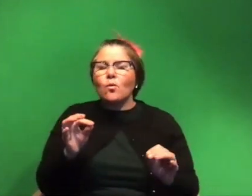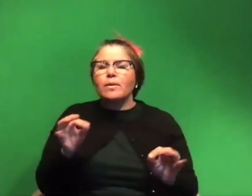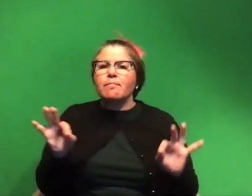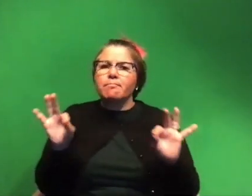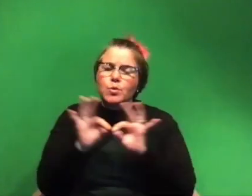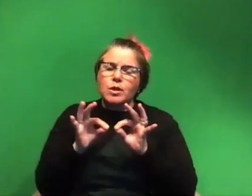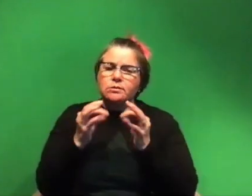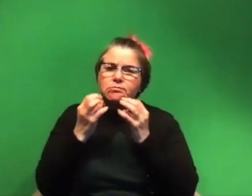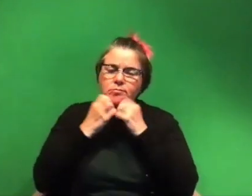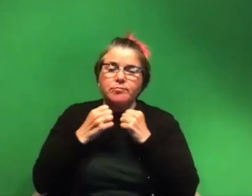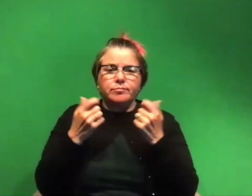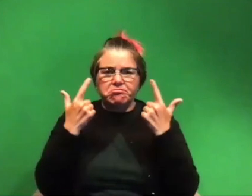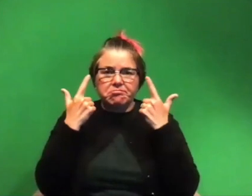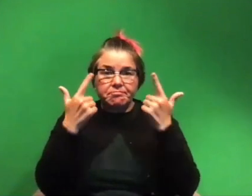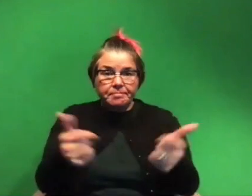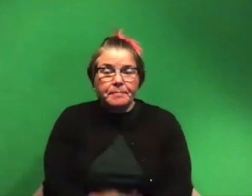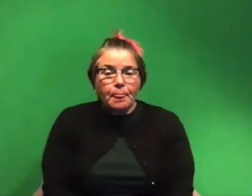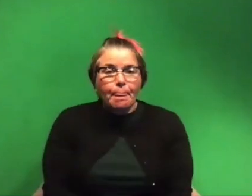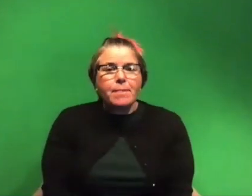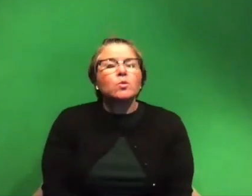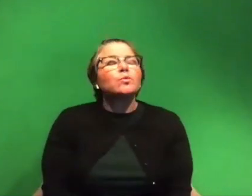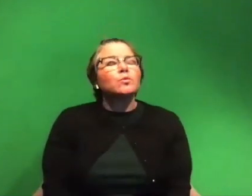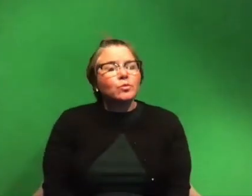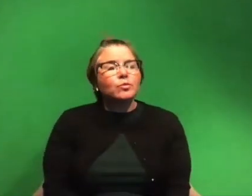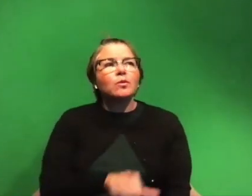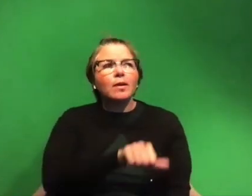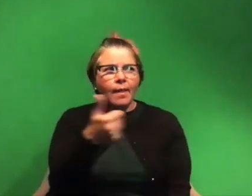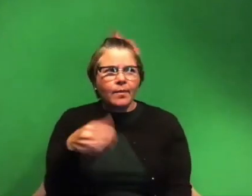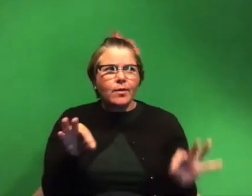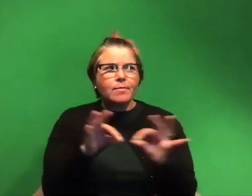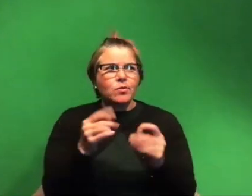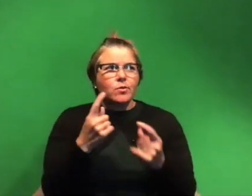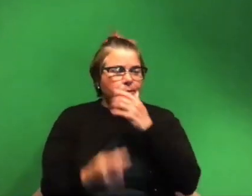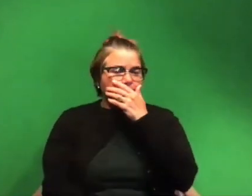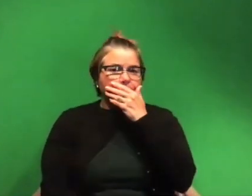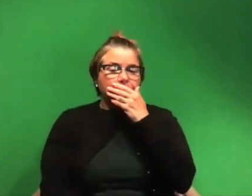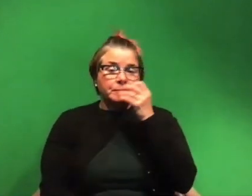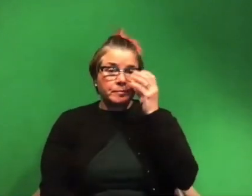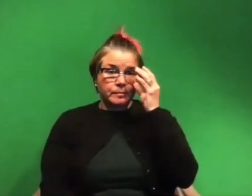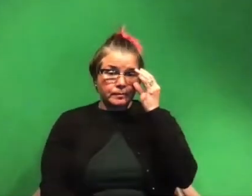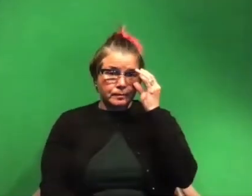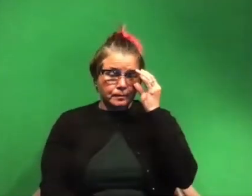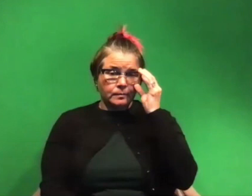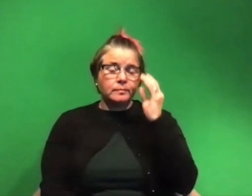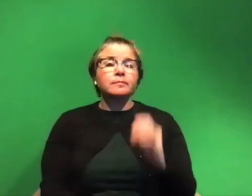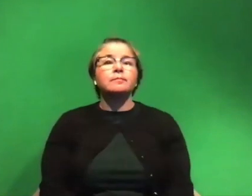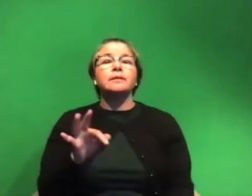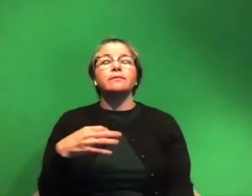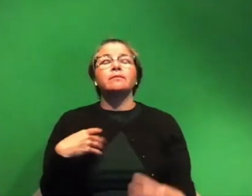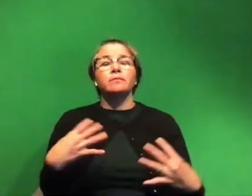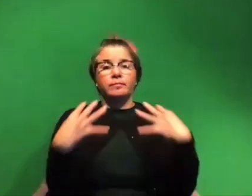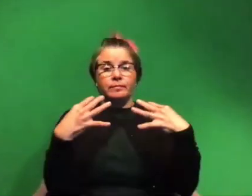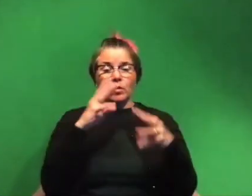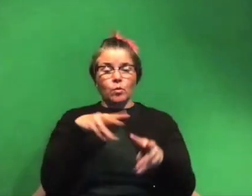as you'd like oh that's another important question um so if i were talking to the world